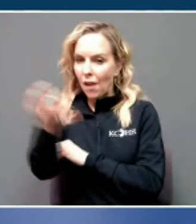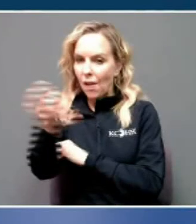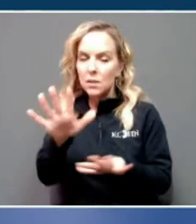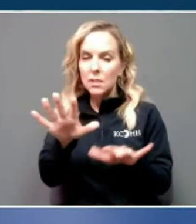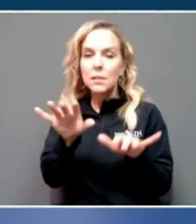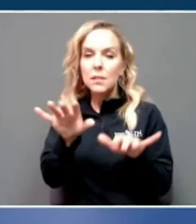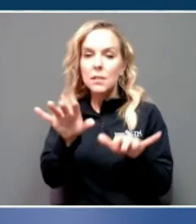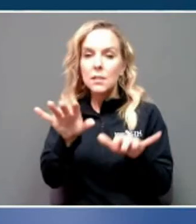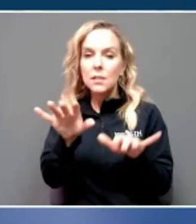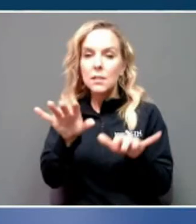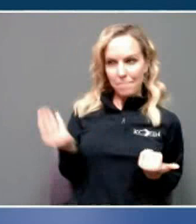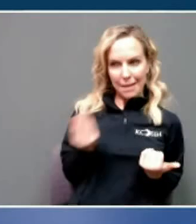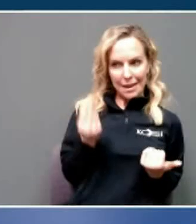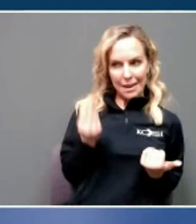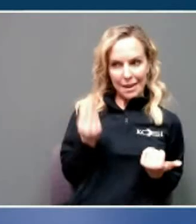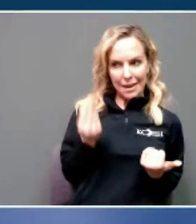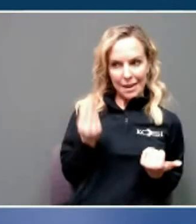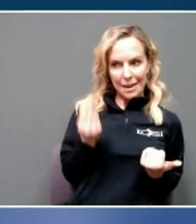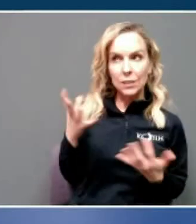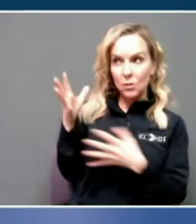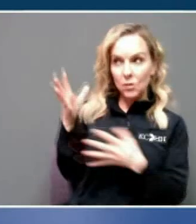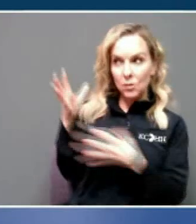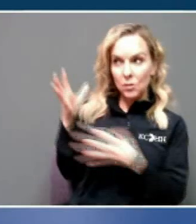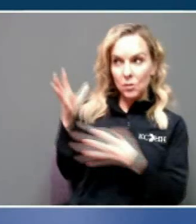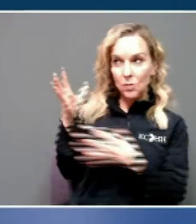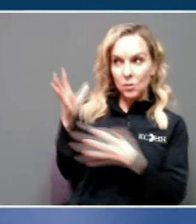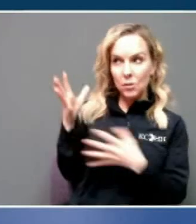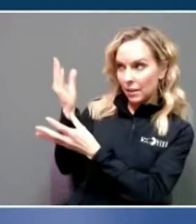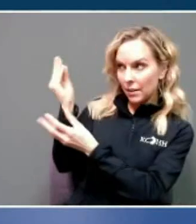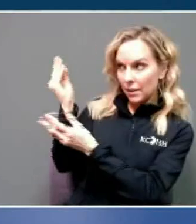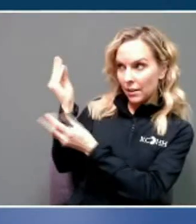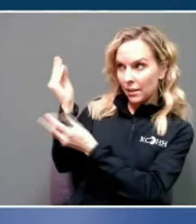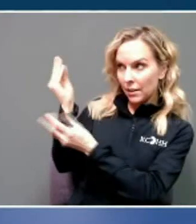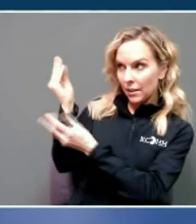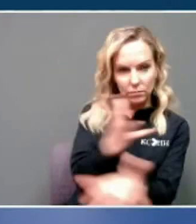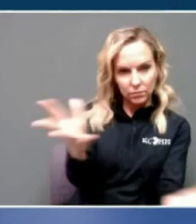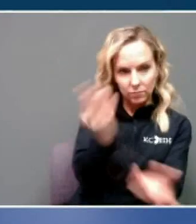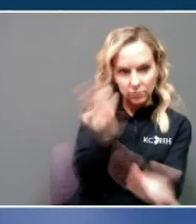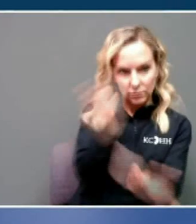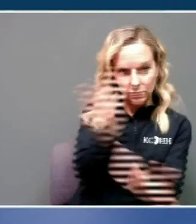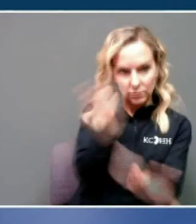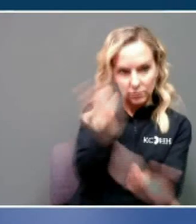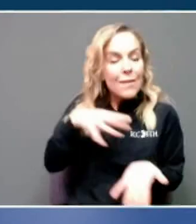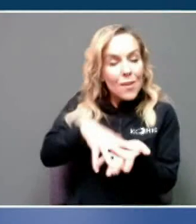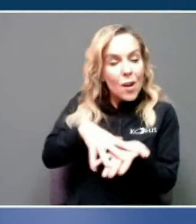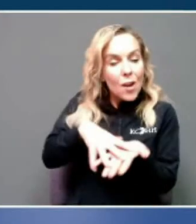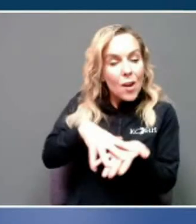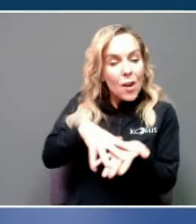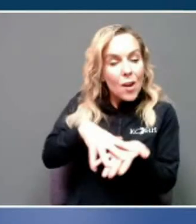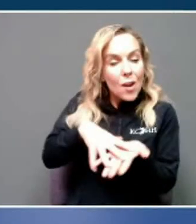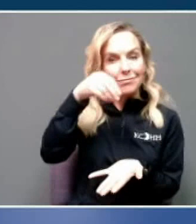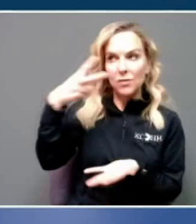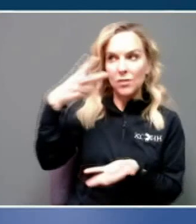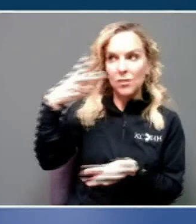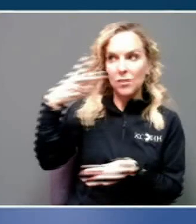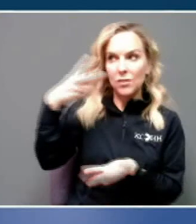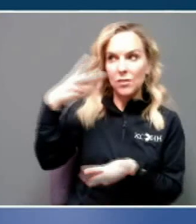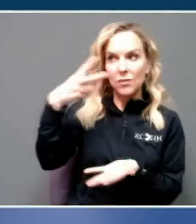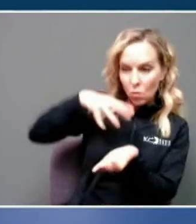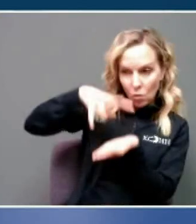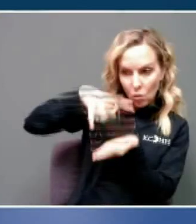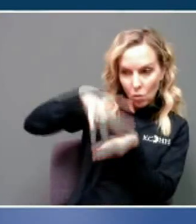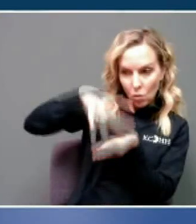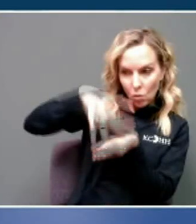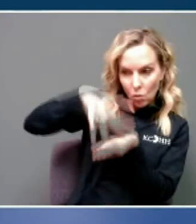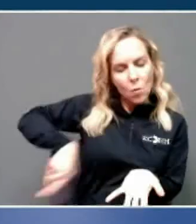We're trying to get this information out as early as we can. But what we've learned over the past two years is we all need to be